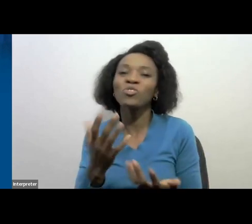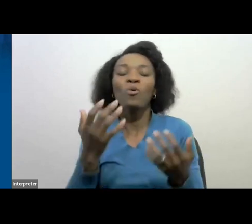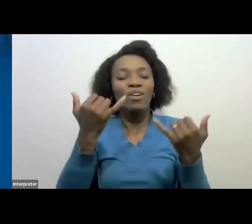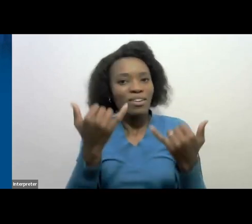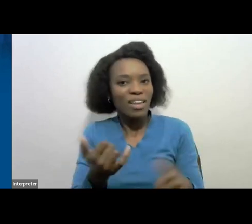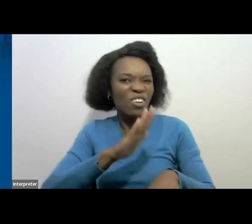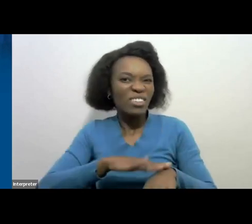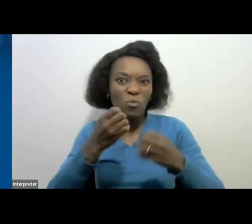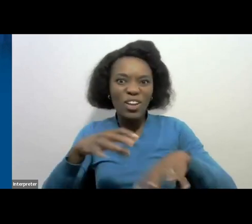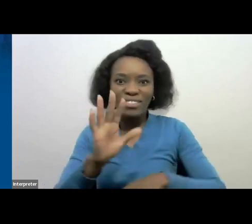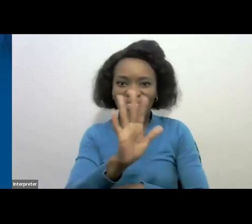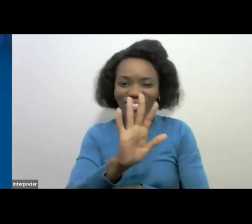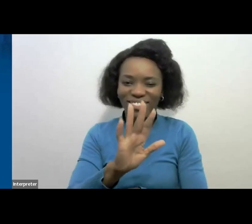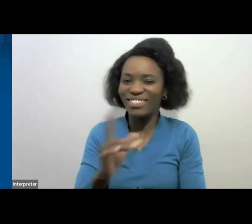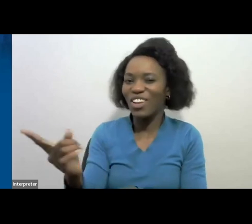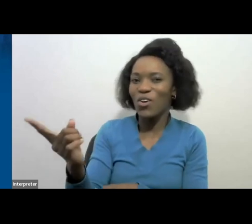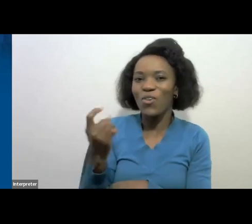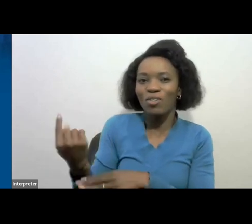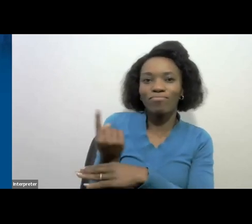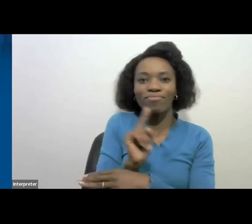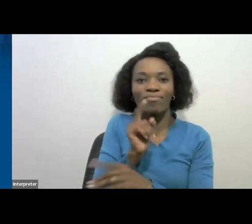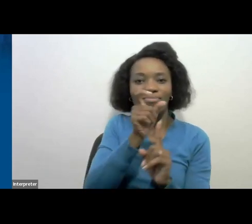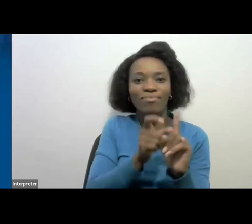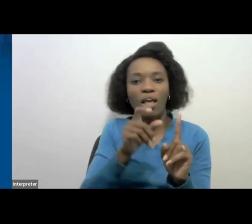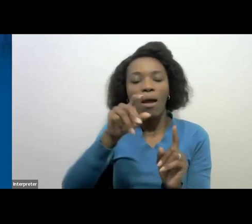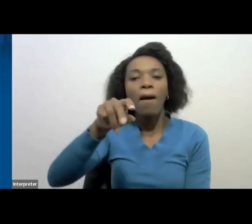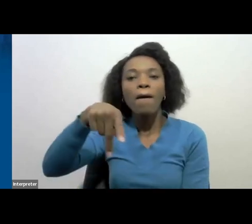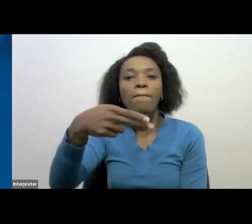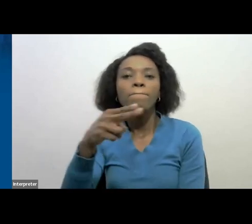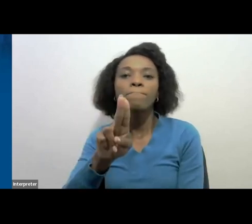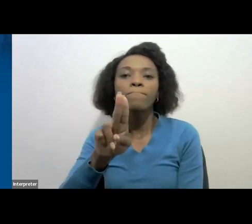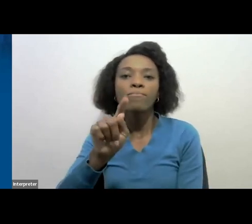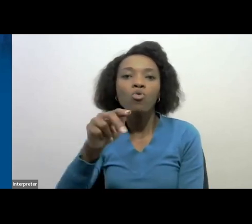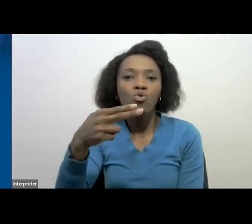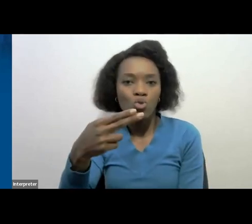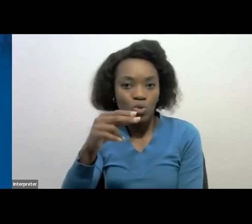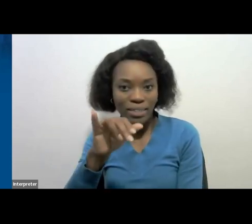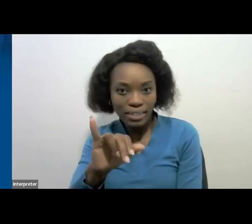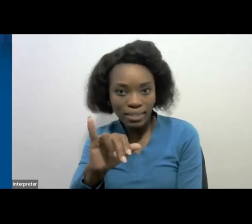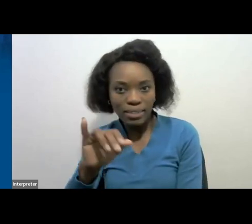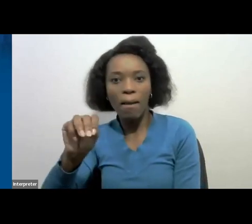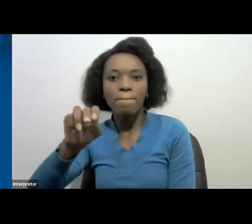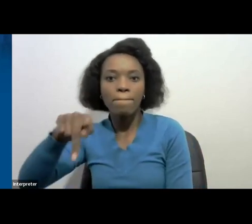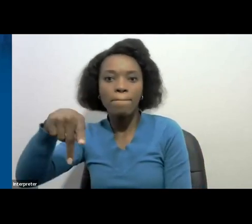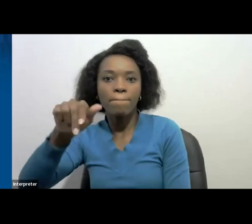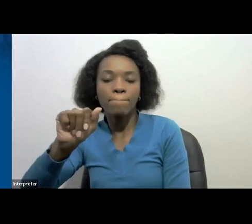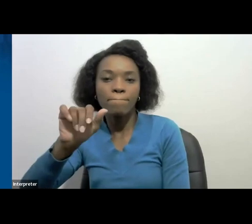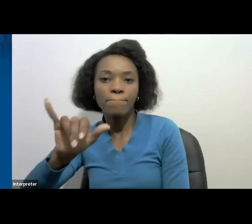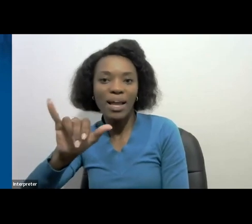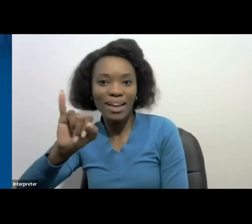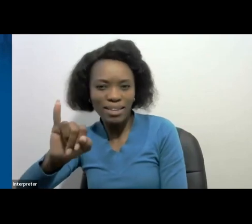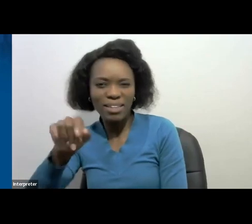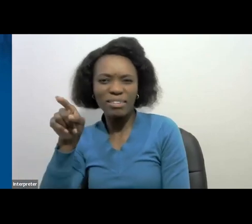by calling upon Puti Mpahi who's going to be taking us through the debt management process